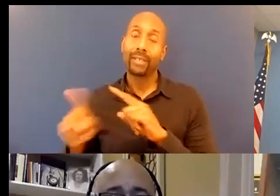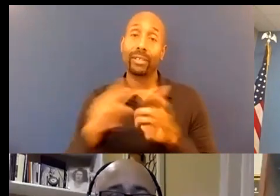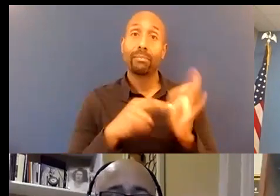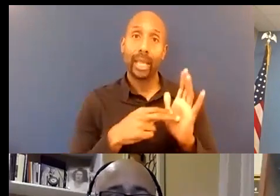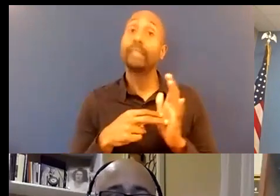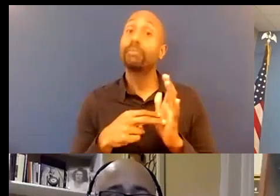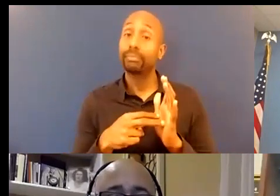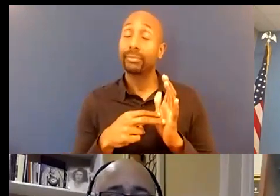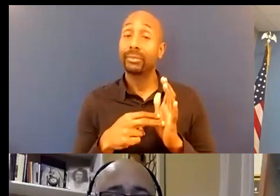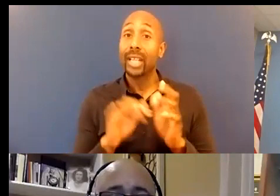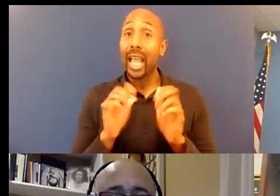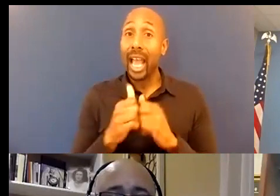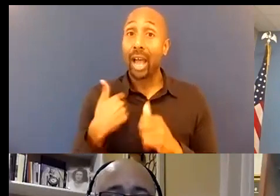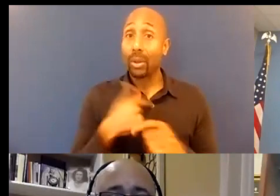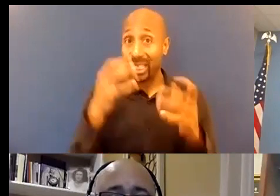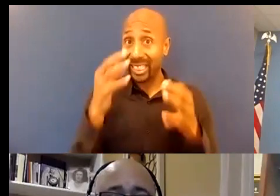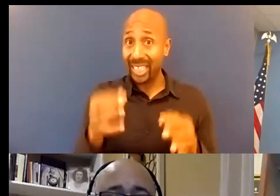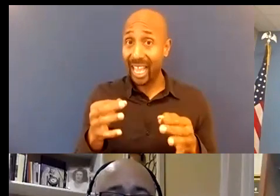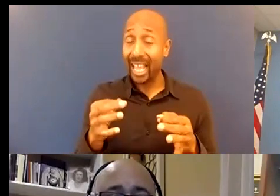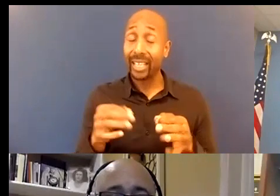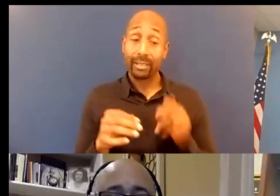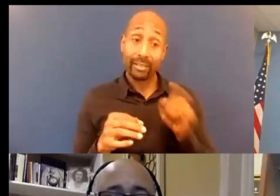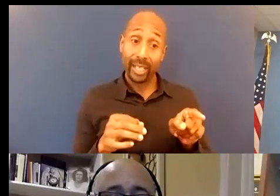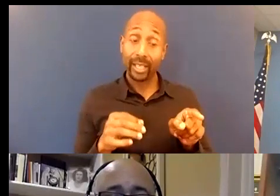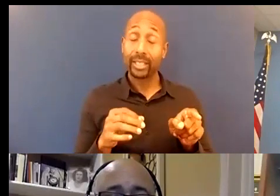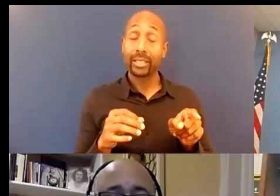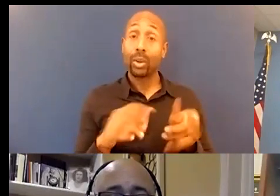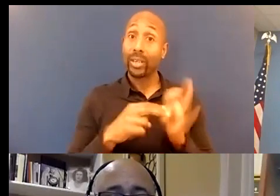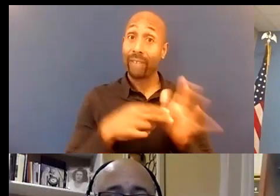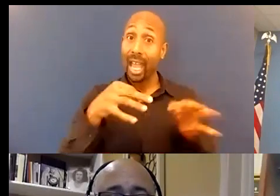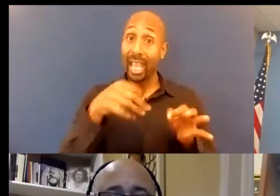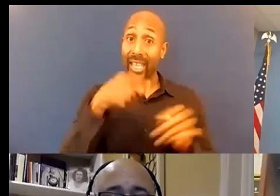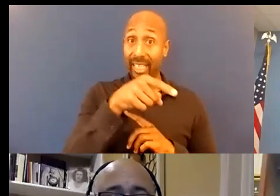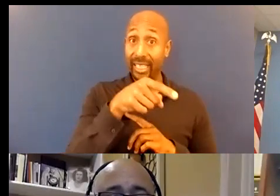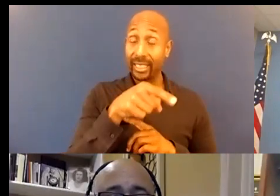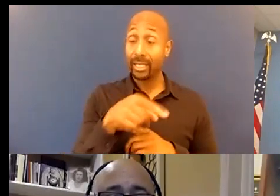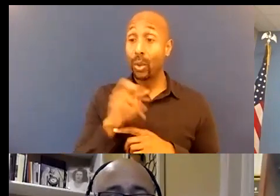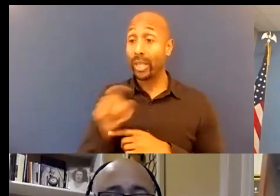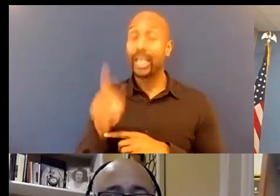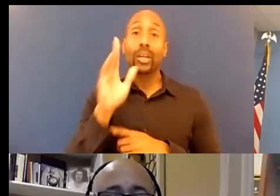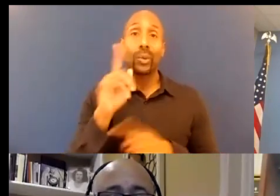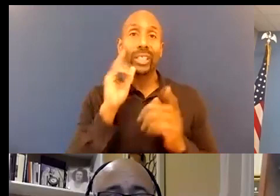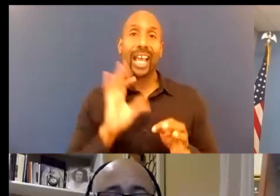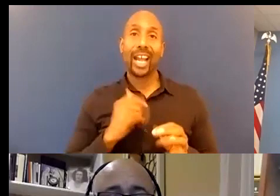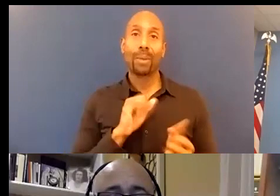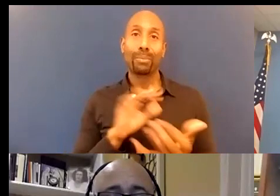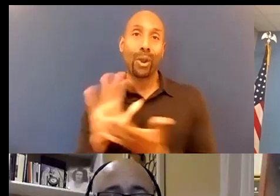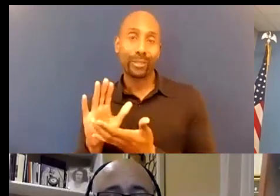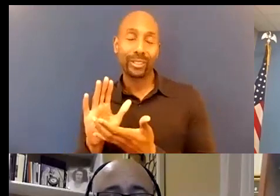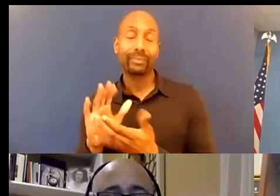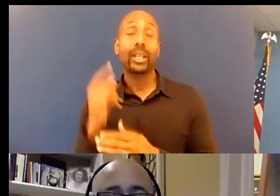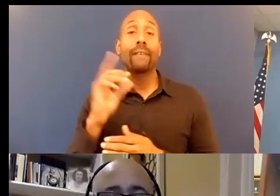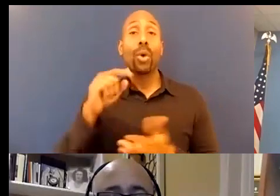it really is going to determine your approach to it so for example um for the center we define